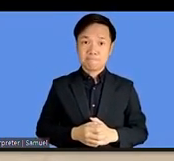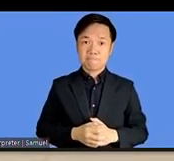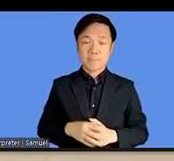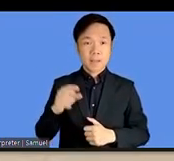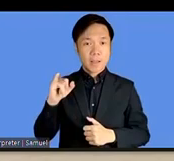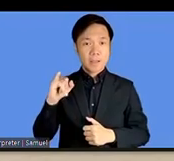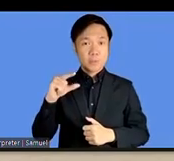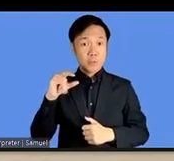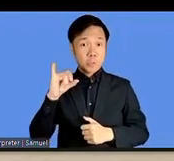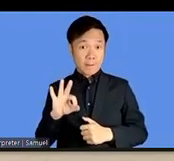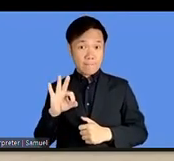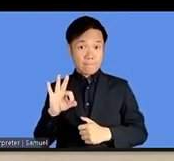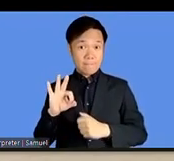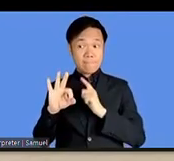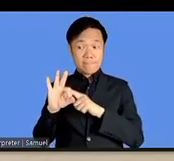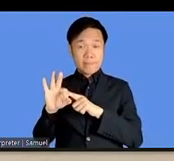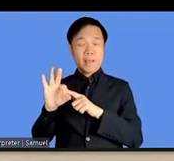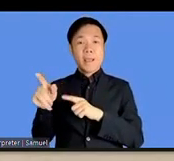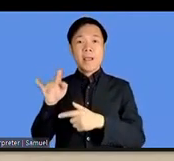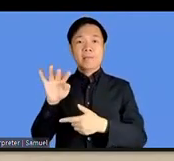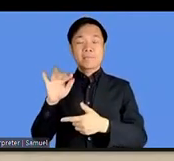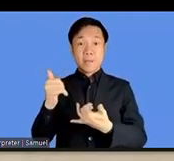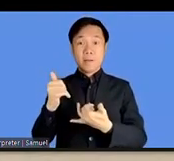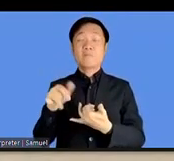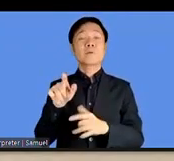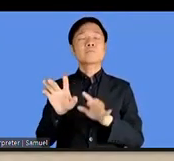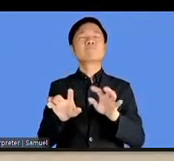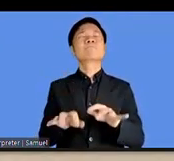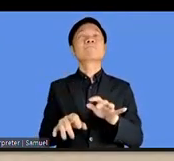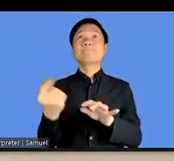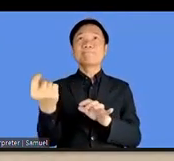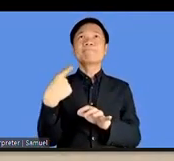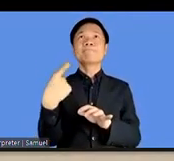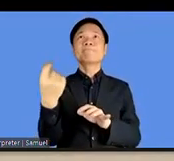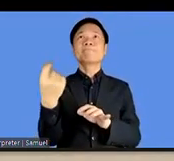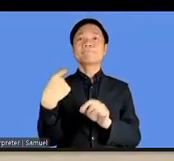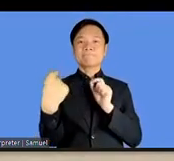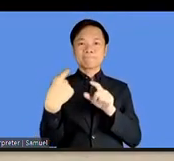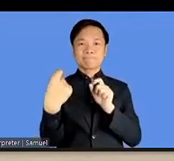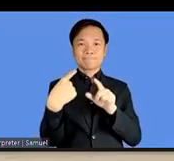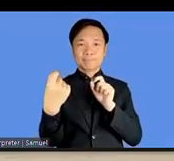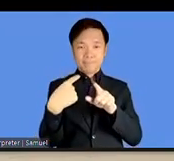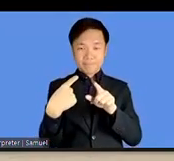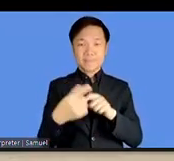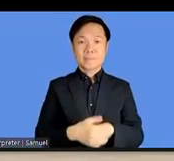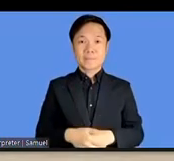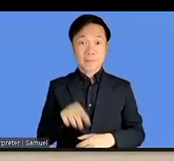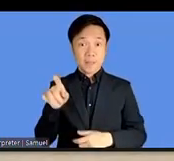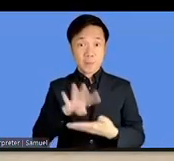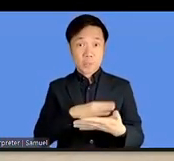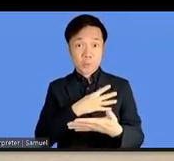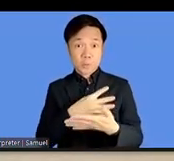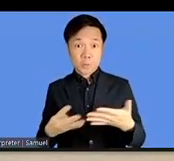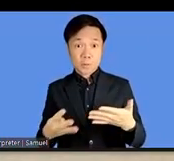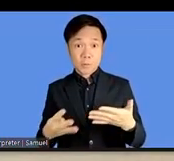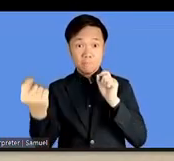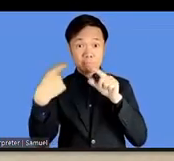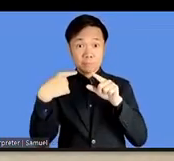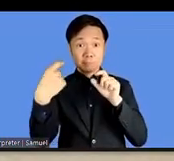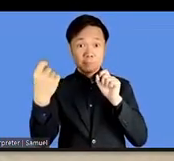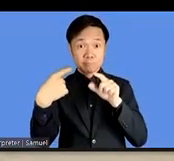has an interactive schedule now and whether that schedule is easier to